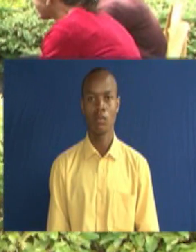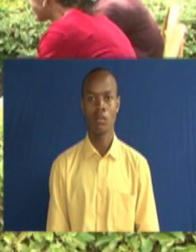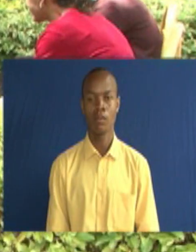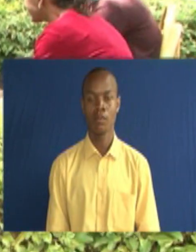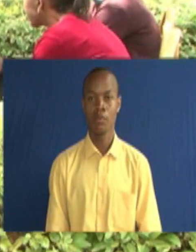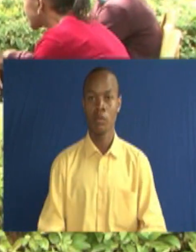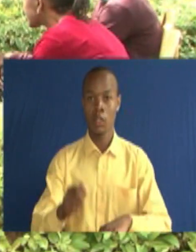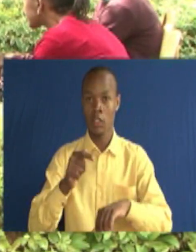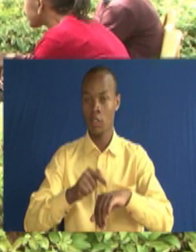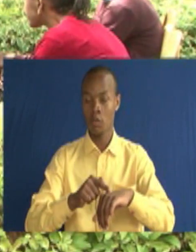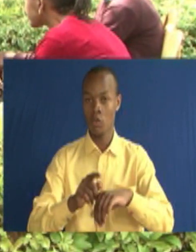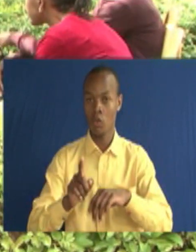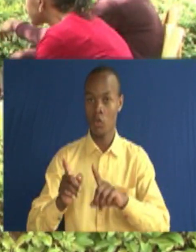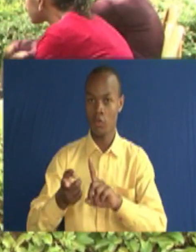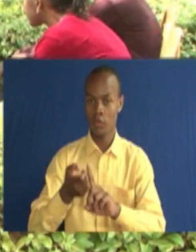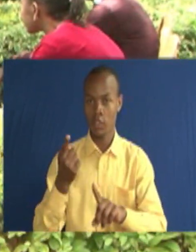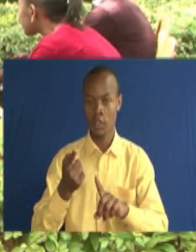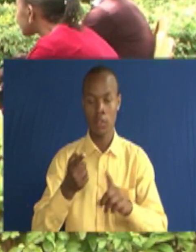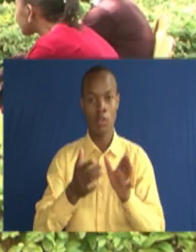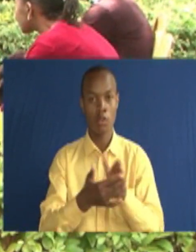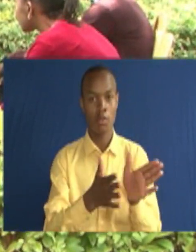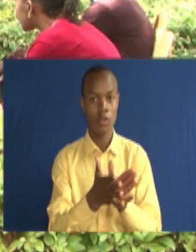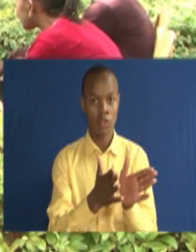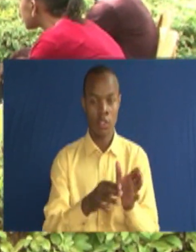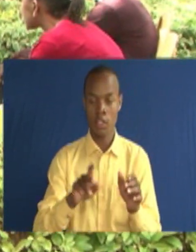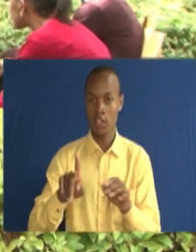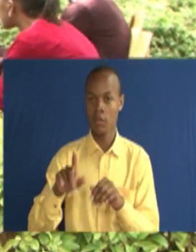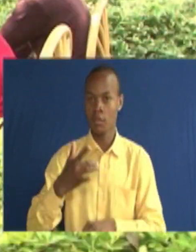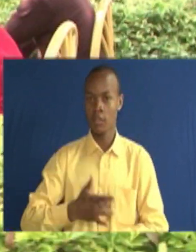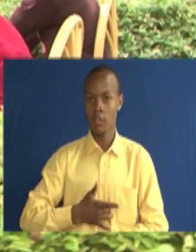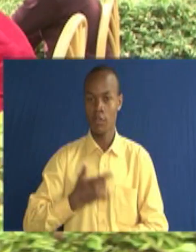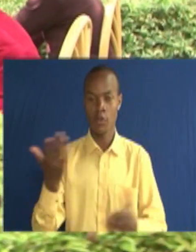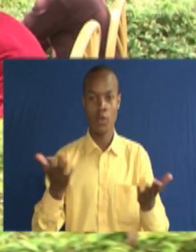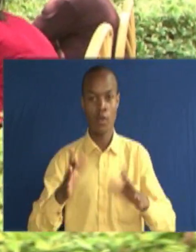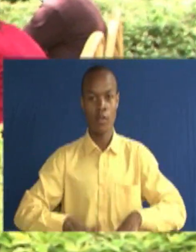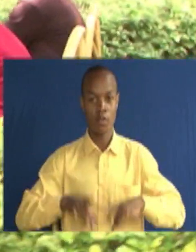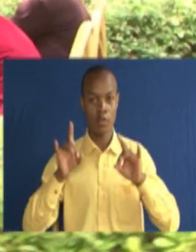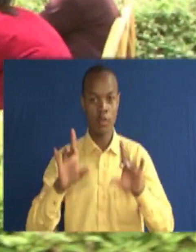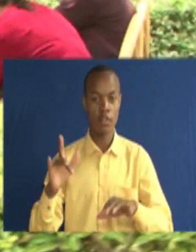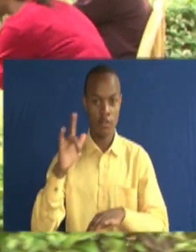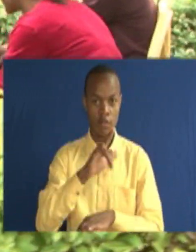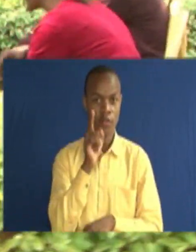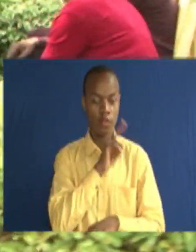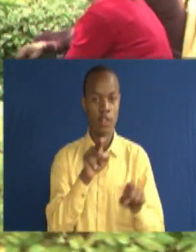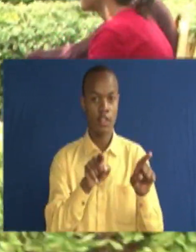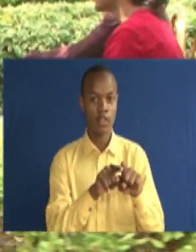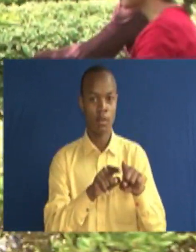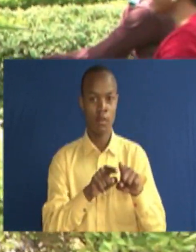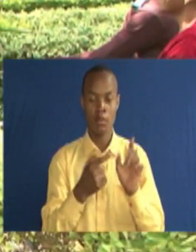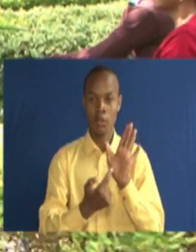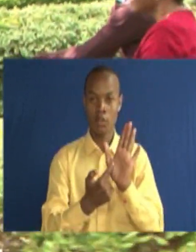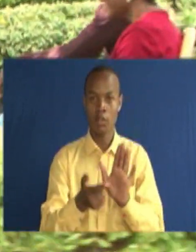A once-in-a-lifetime chance presented itself. Kakri flew to Australia and made a remarkable presentation about the deaf and